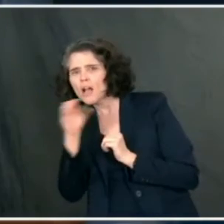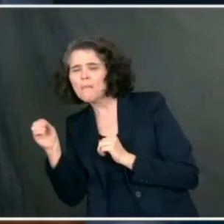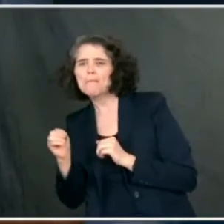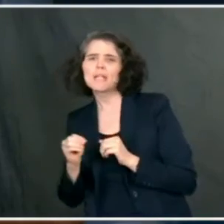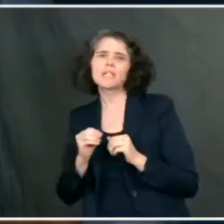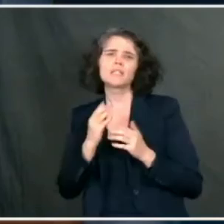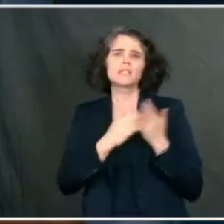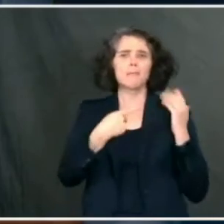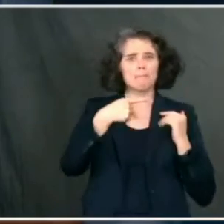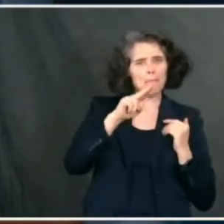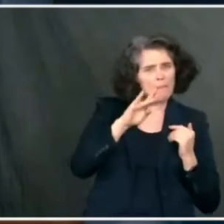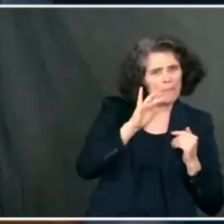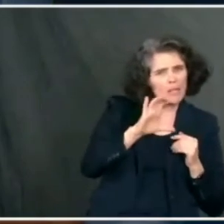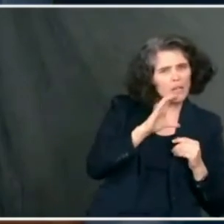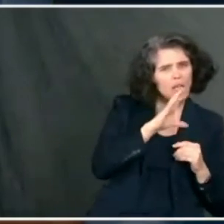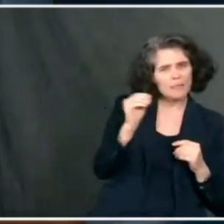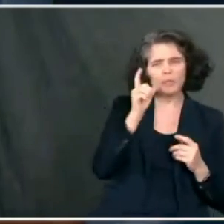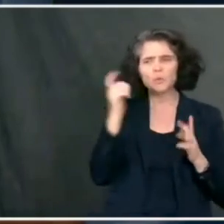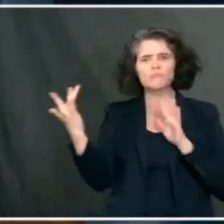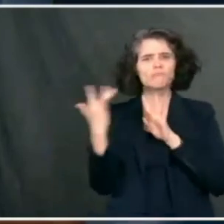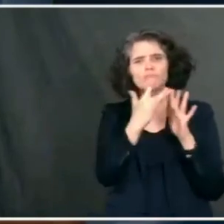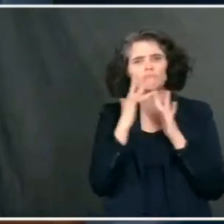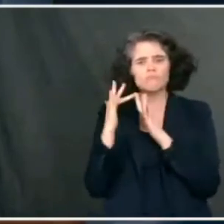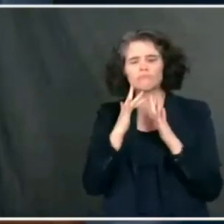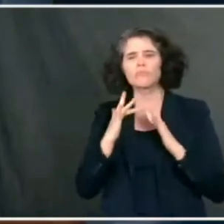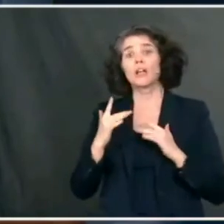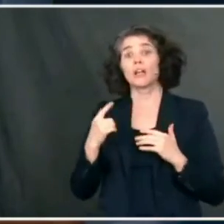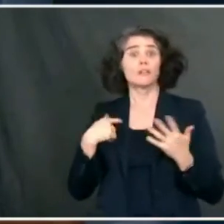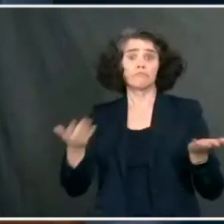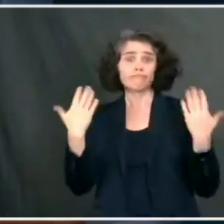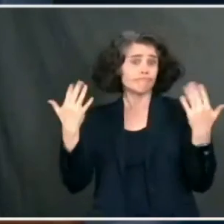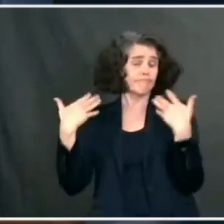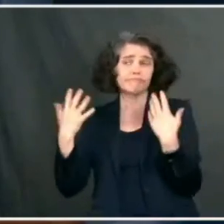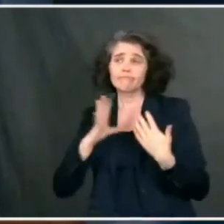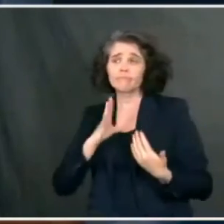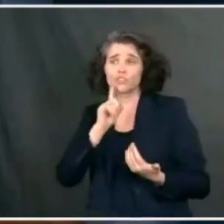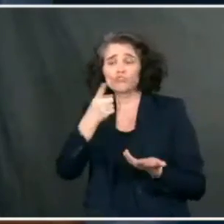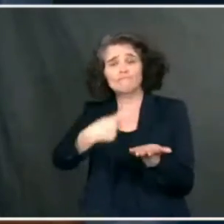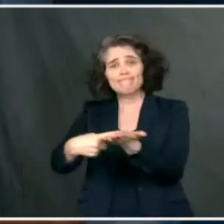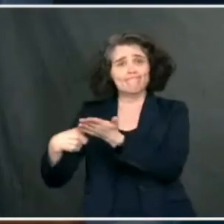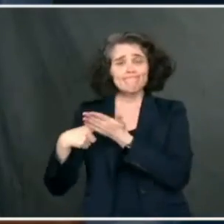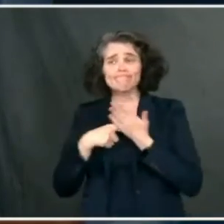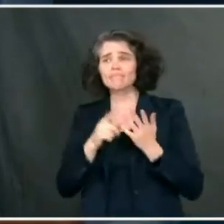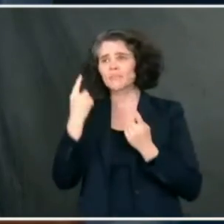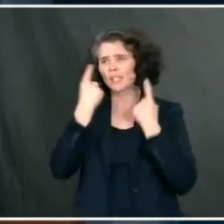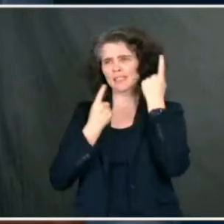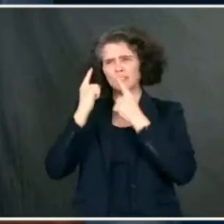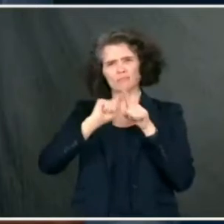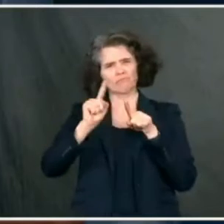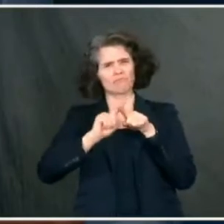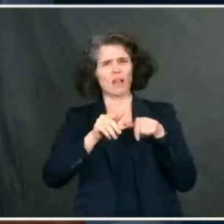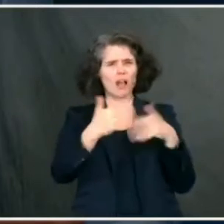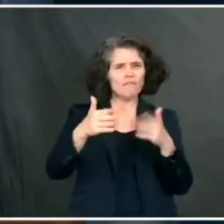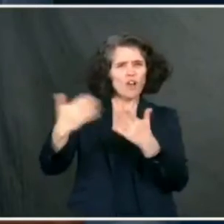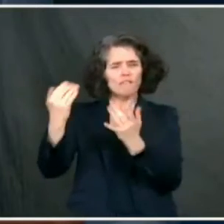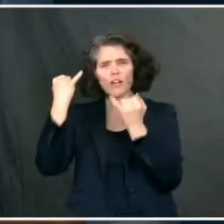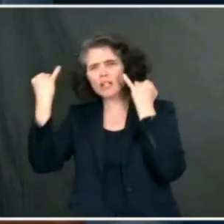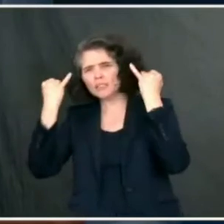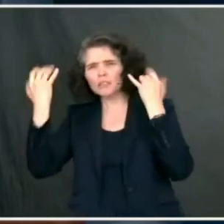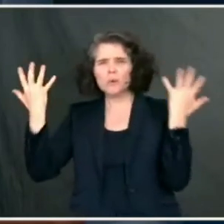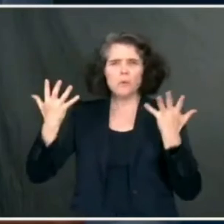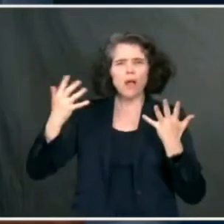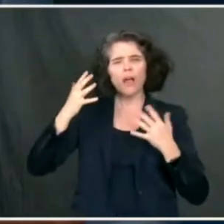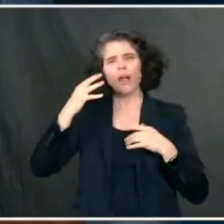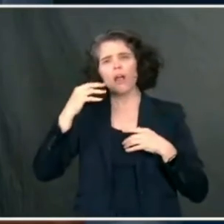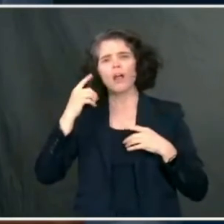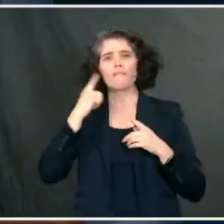businesses and private sector entities. And we certainly welcome that. And we'll be considering all of those offers and what makes the most sense